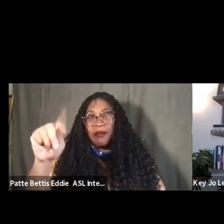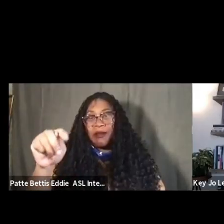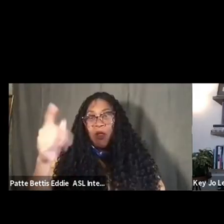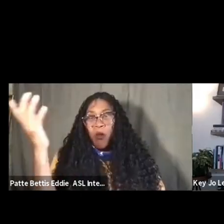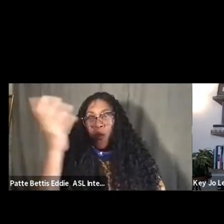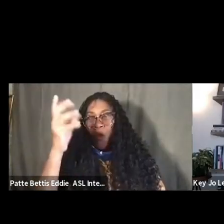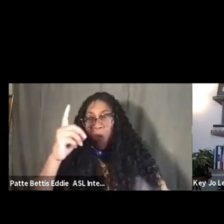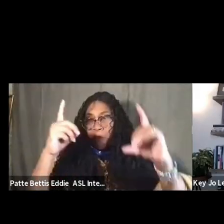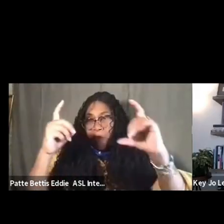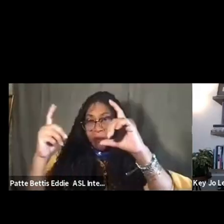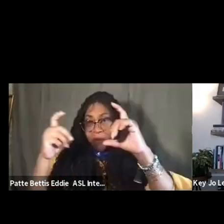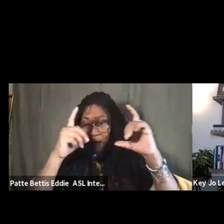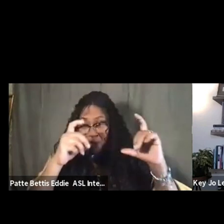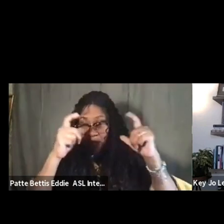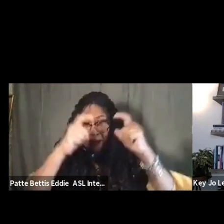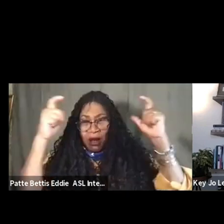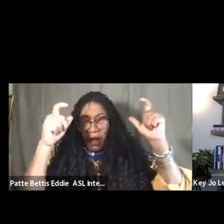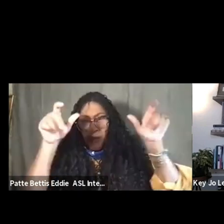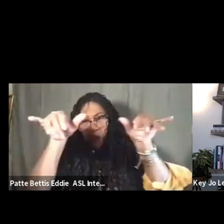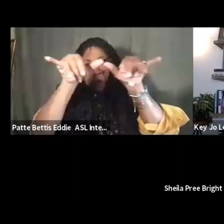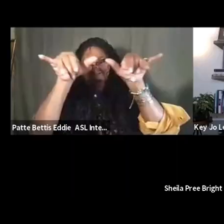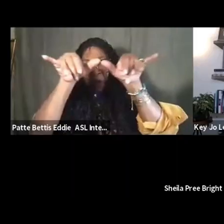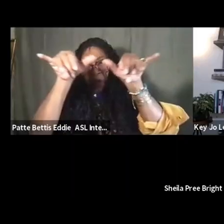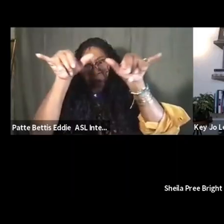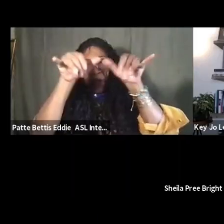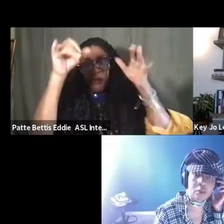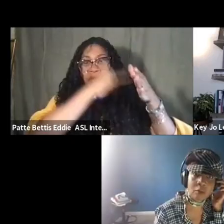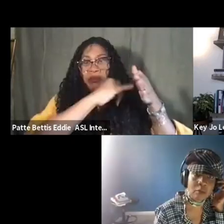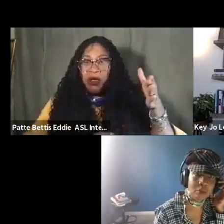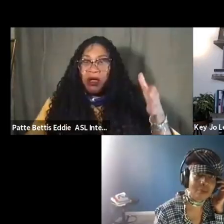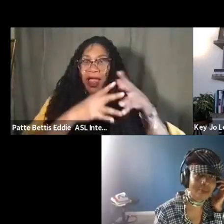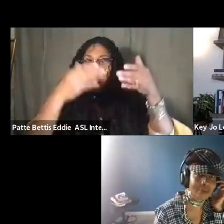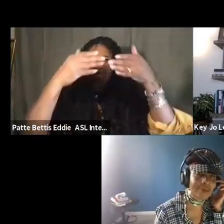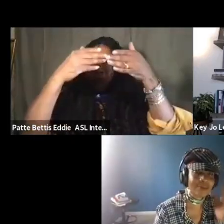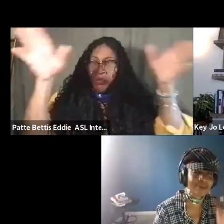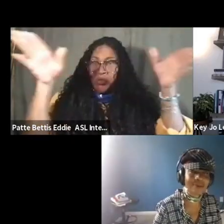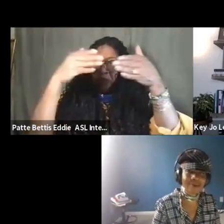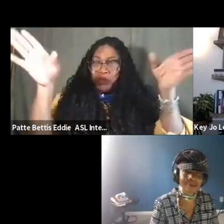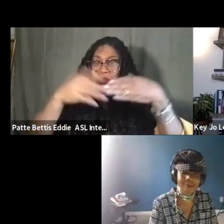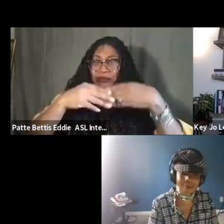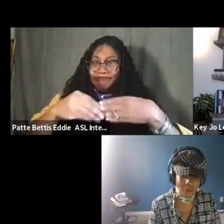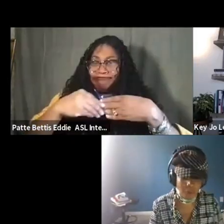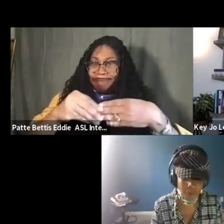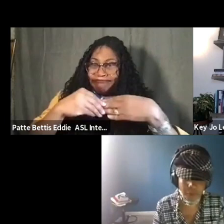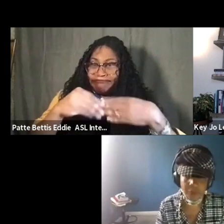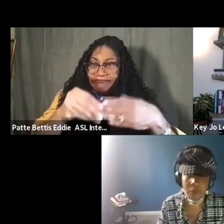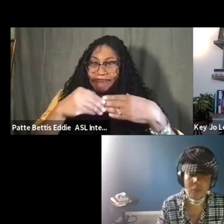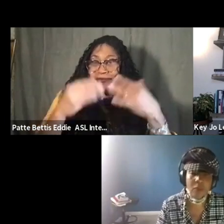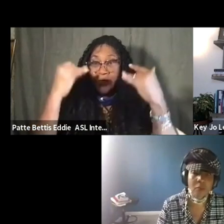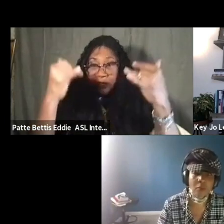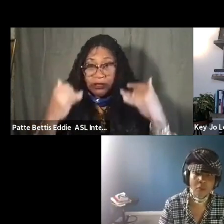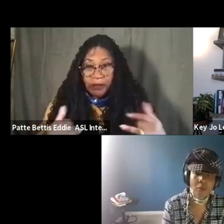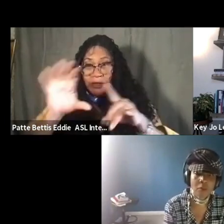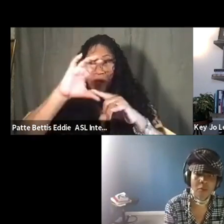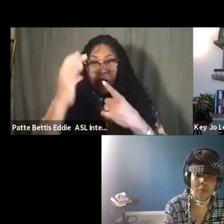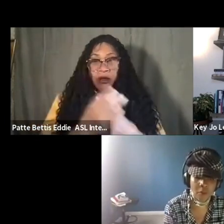artist who portrays large-scale works that combine a wide-range knowledge of contemporary culture. She's known